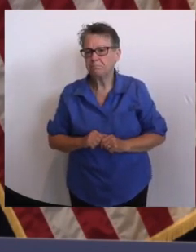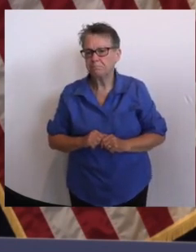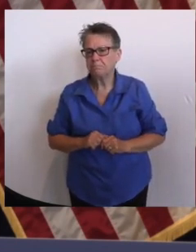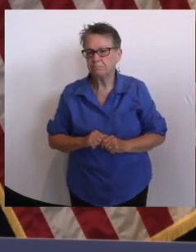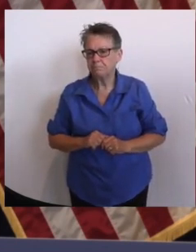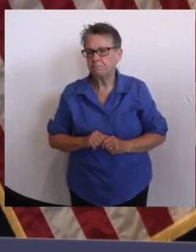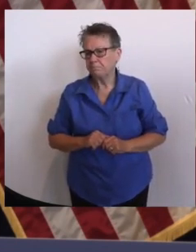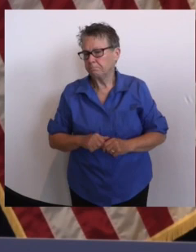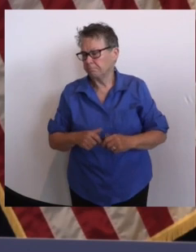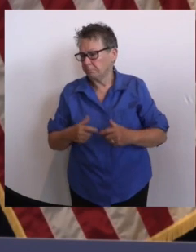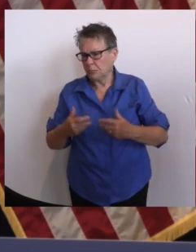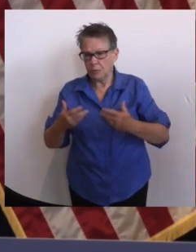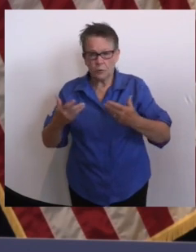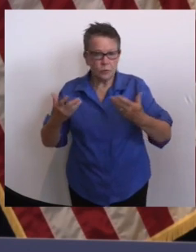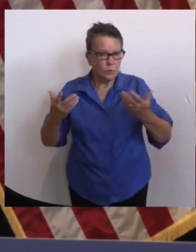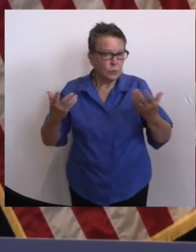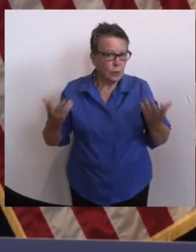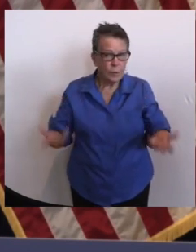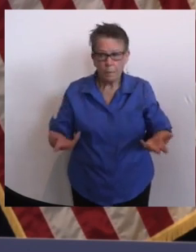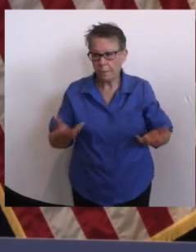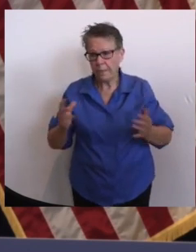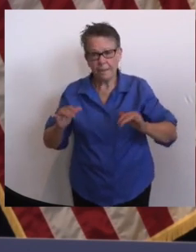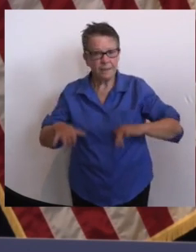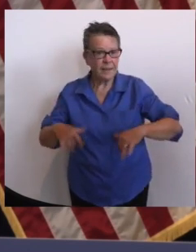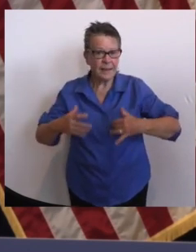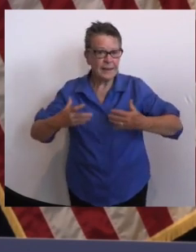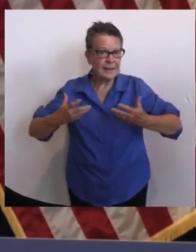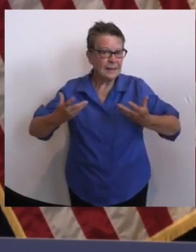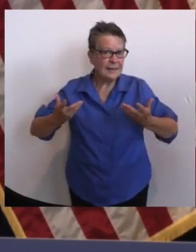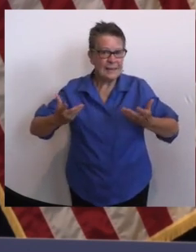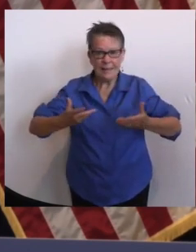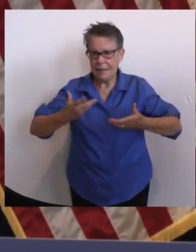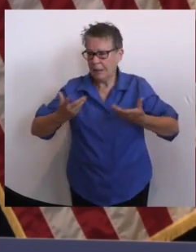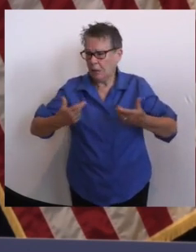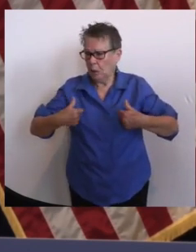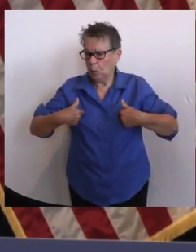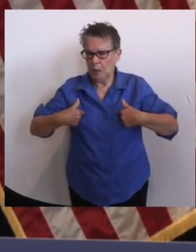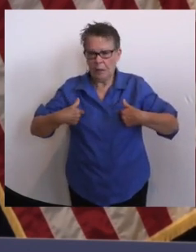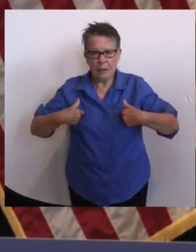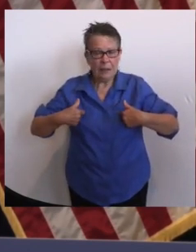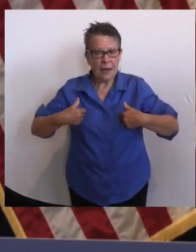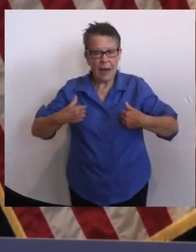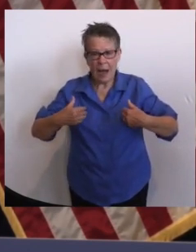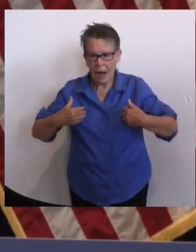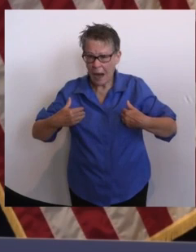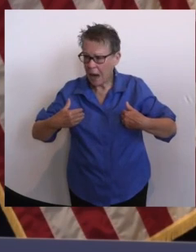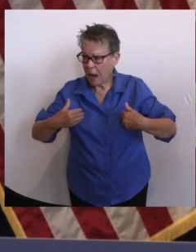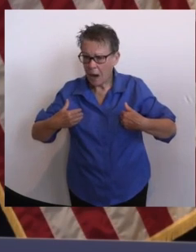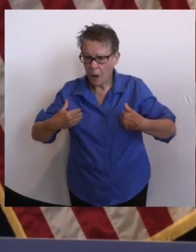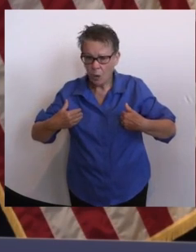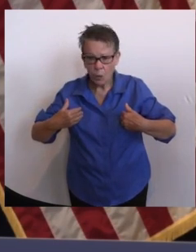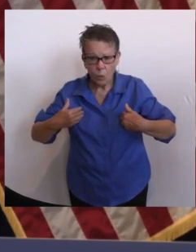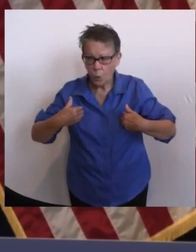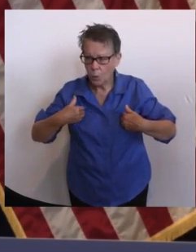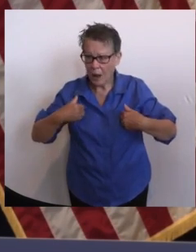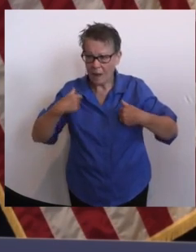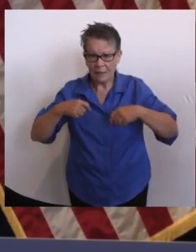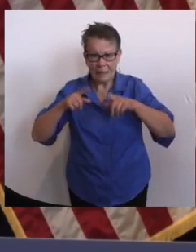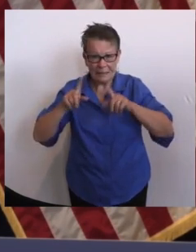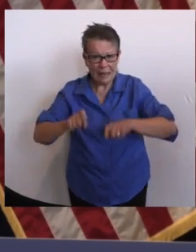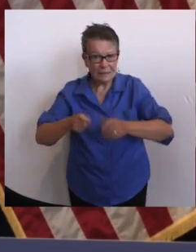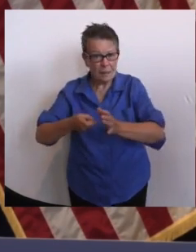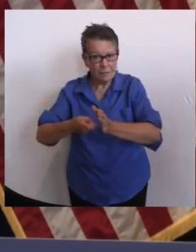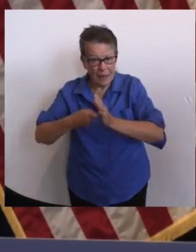are – we don't have a testing mandate. We have a vaccine mandate. Testing is a fallback position to try to protect